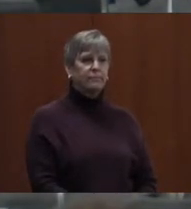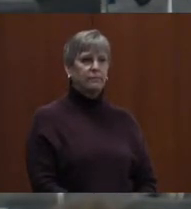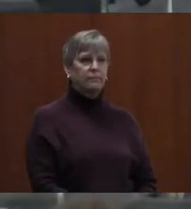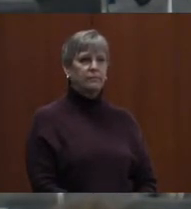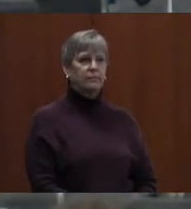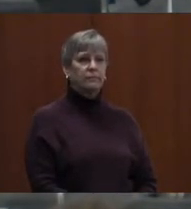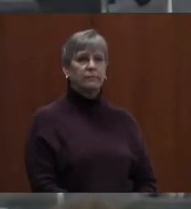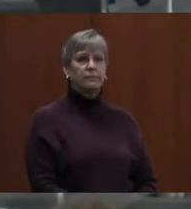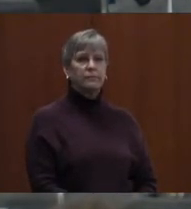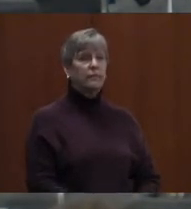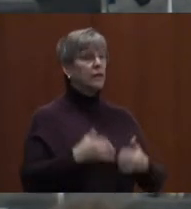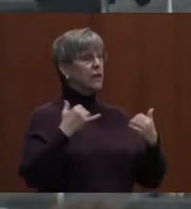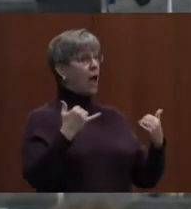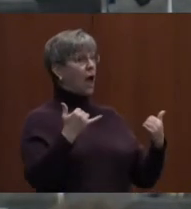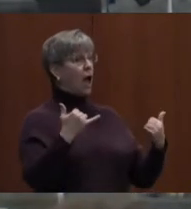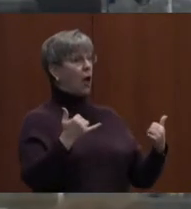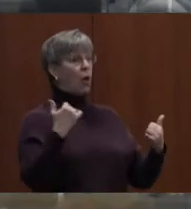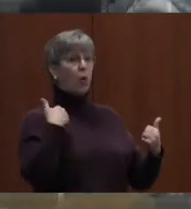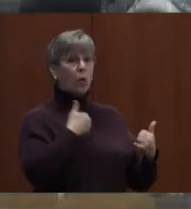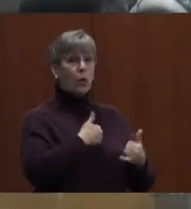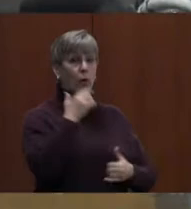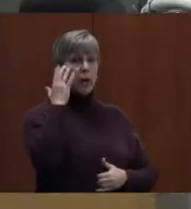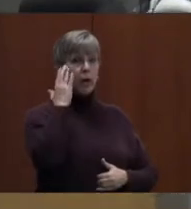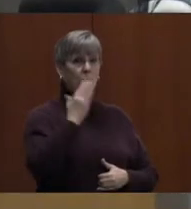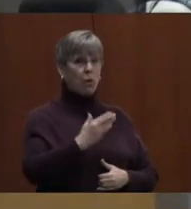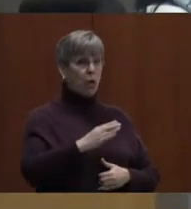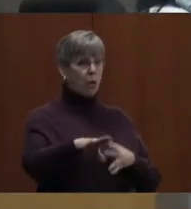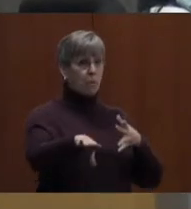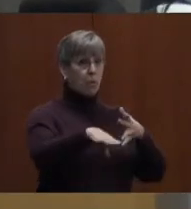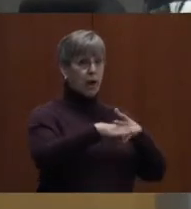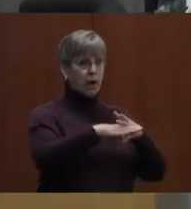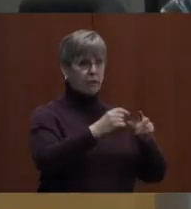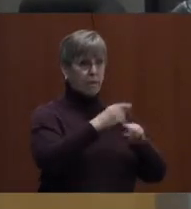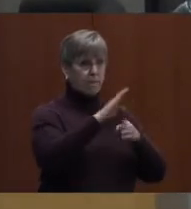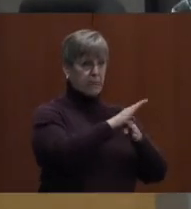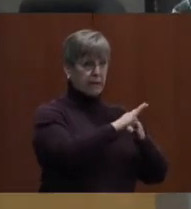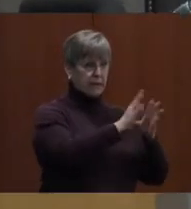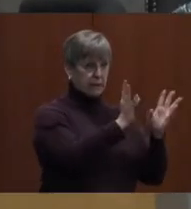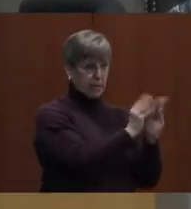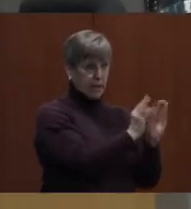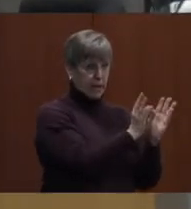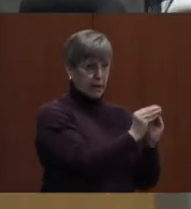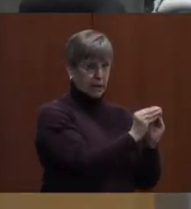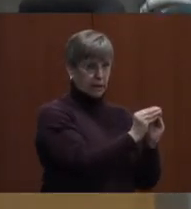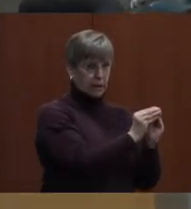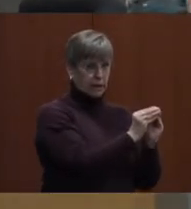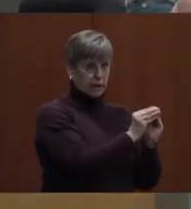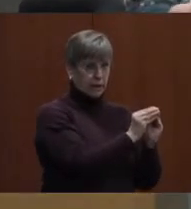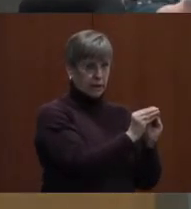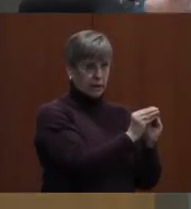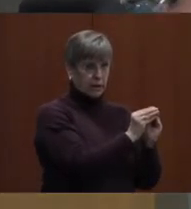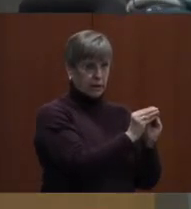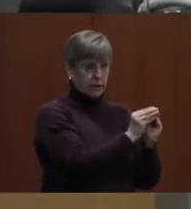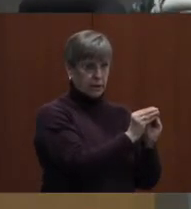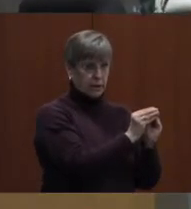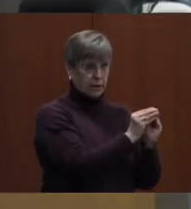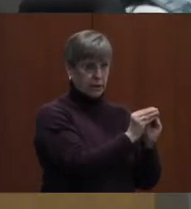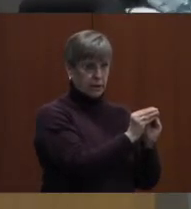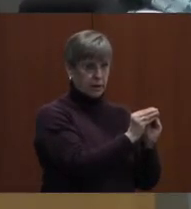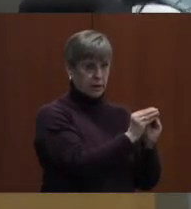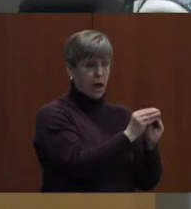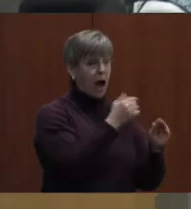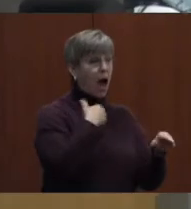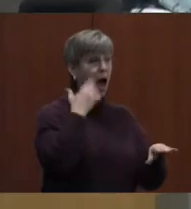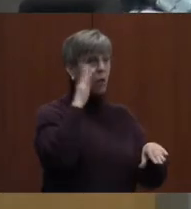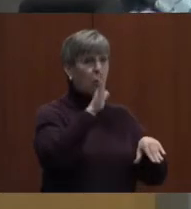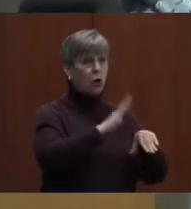So at this time, we will recess from our business meeting, and I will